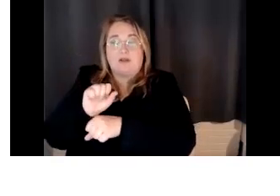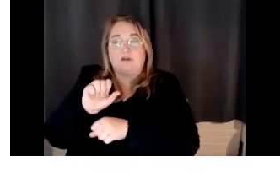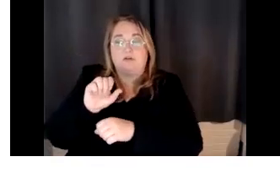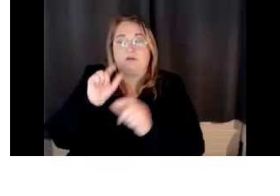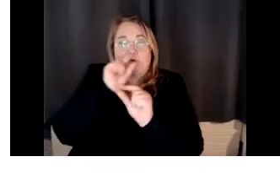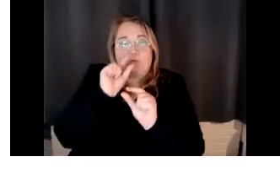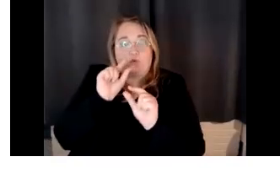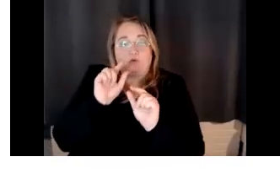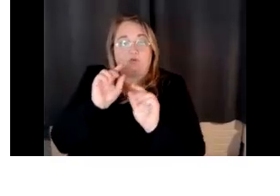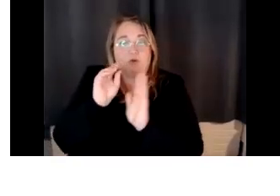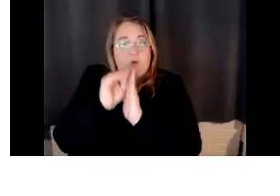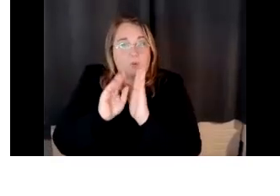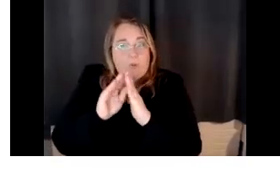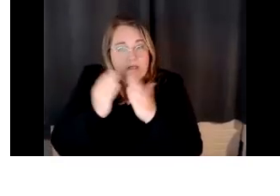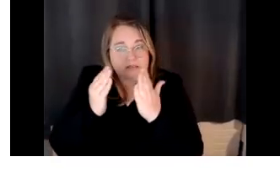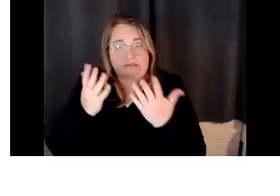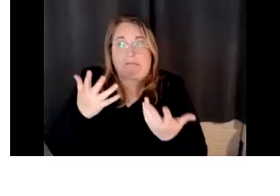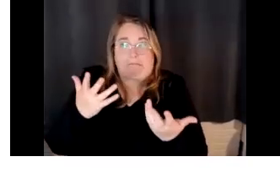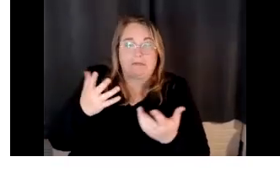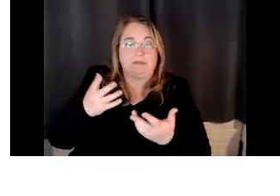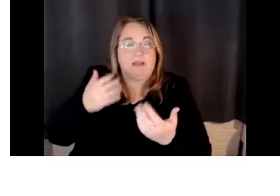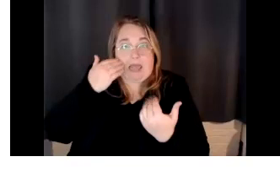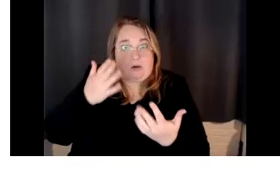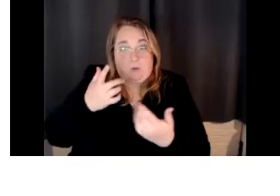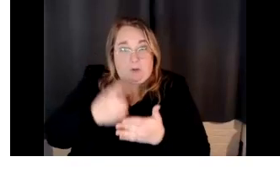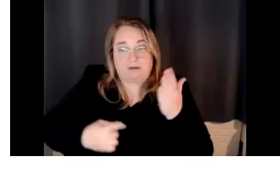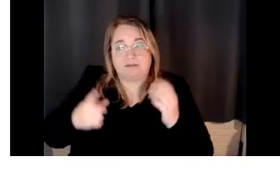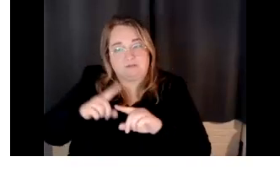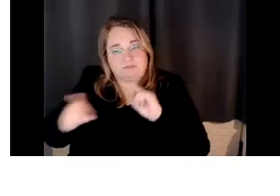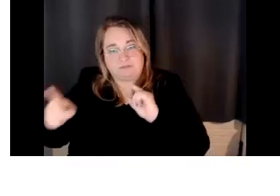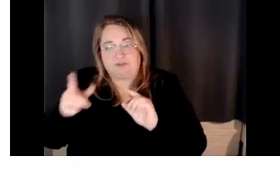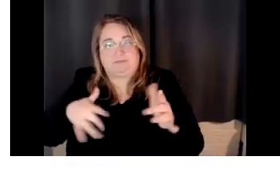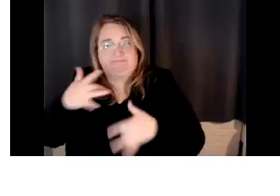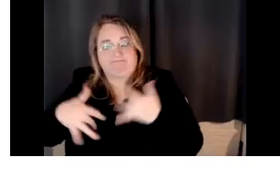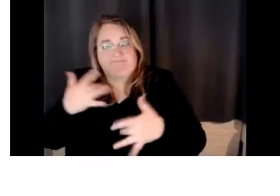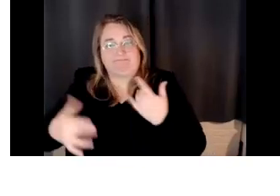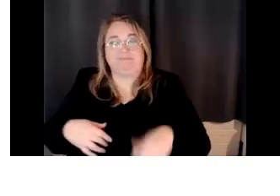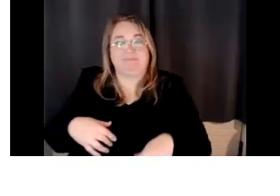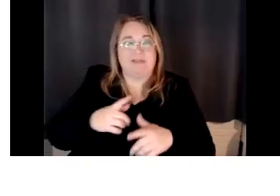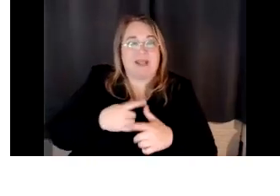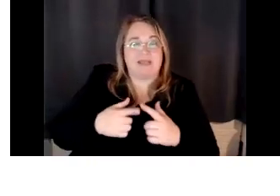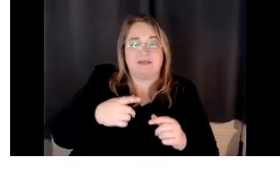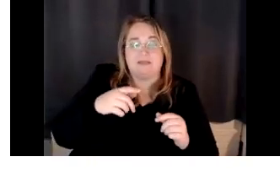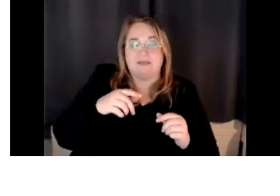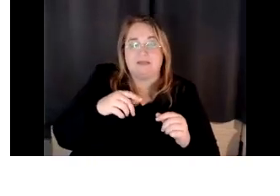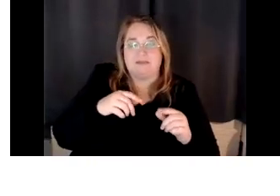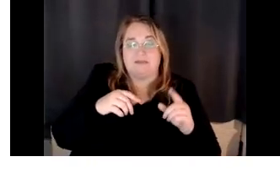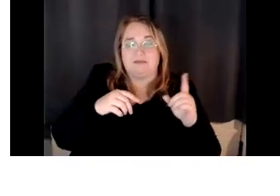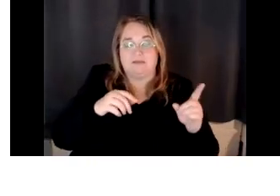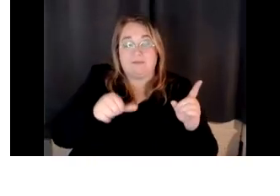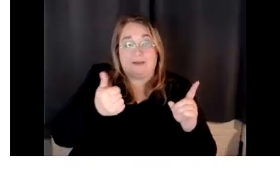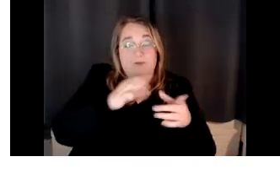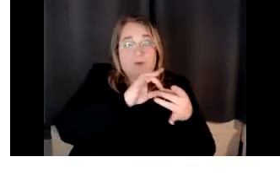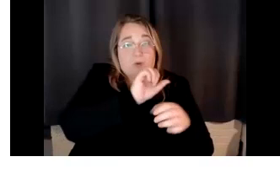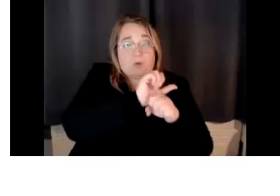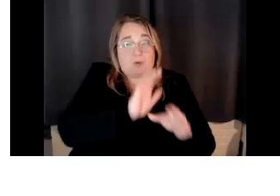talk about it. She's pretty excited about that. And then Vern Farley is interfacing with Canvas. So she's figuring out how to,